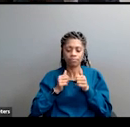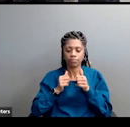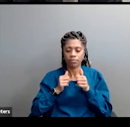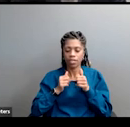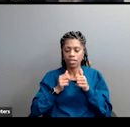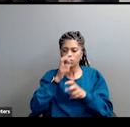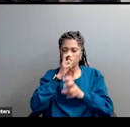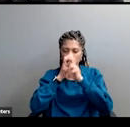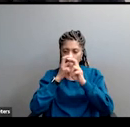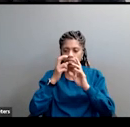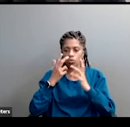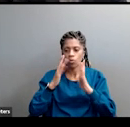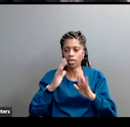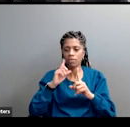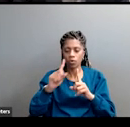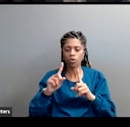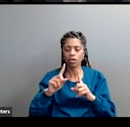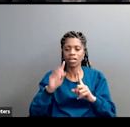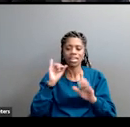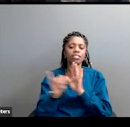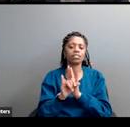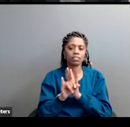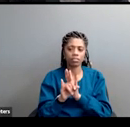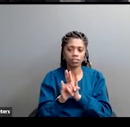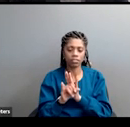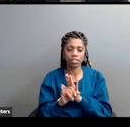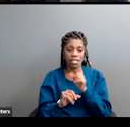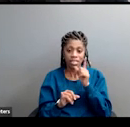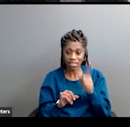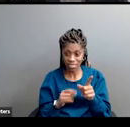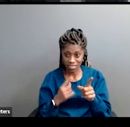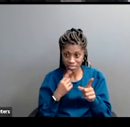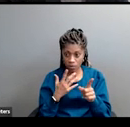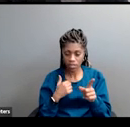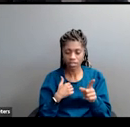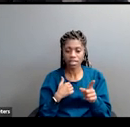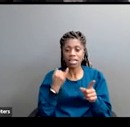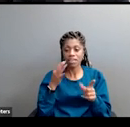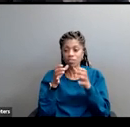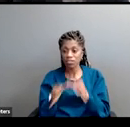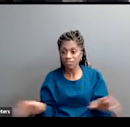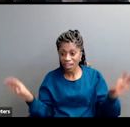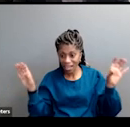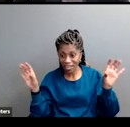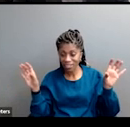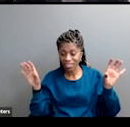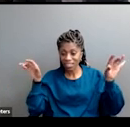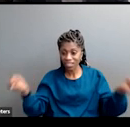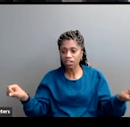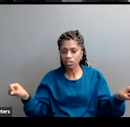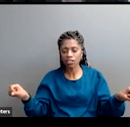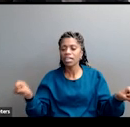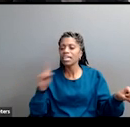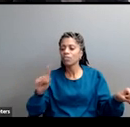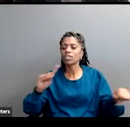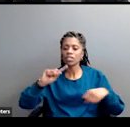juntos ad is doing. It's saying, divide and conquer threatens all of us. They're trying to weaponize